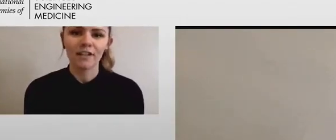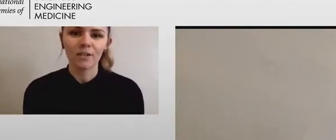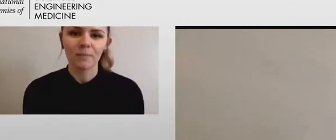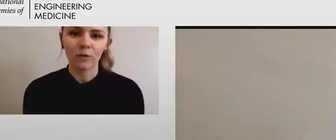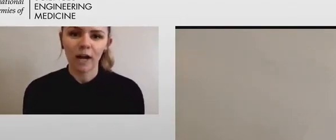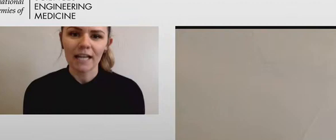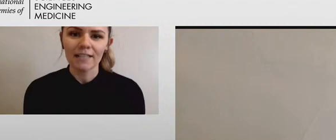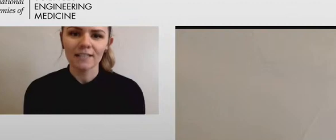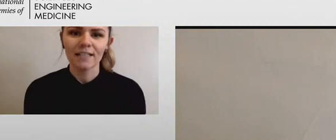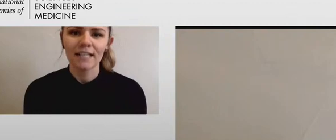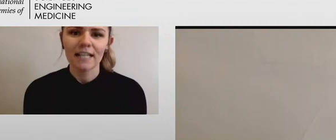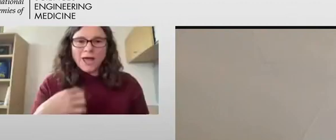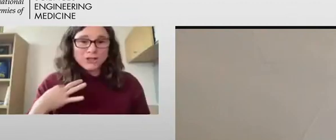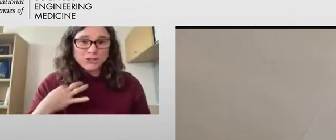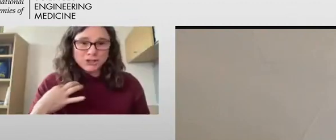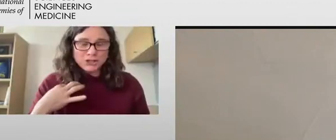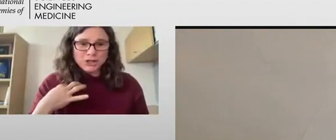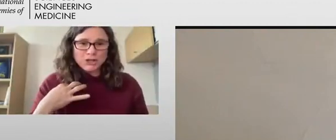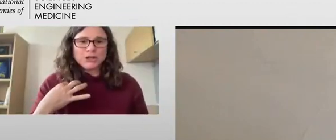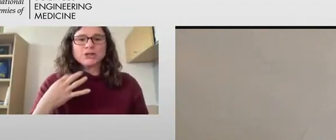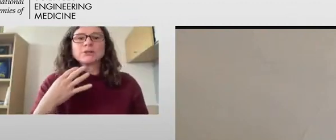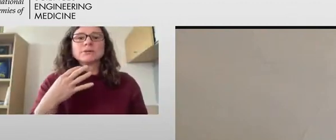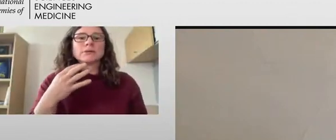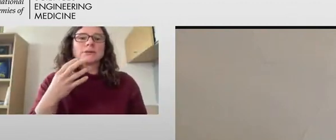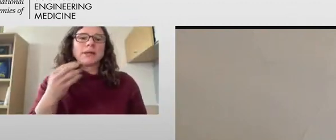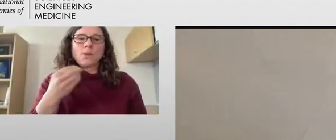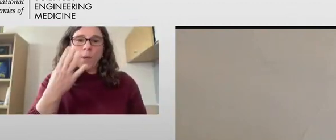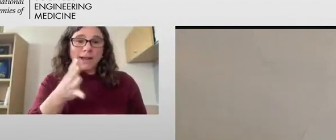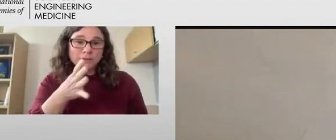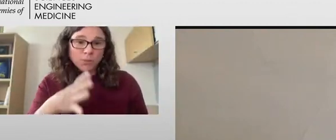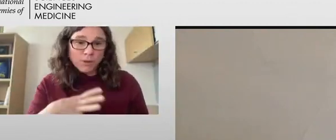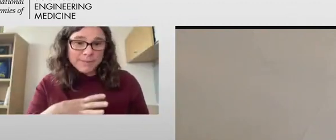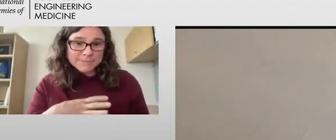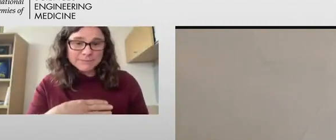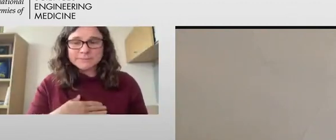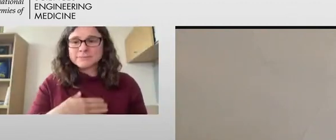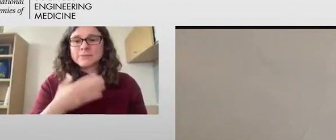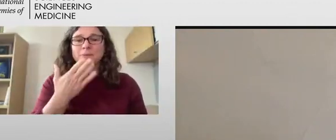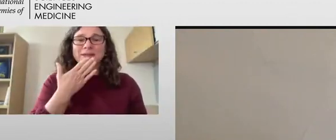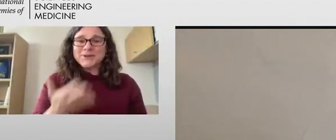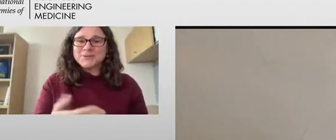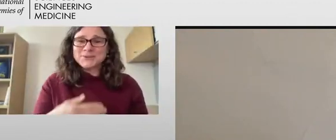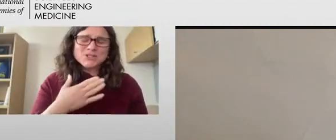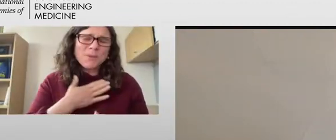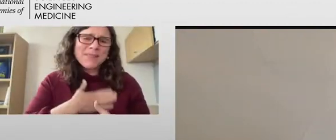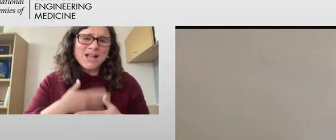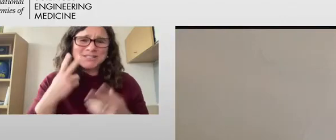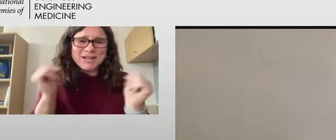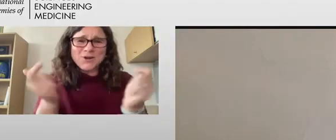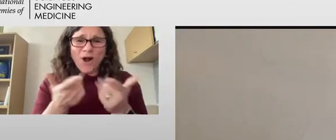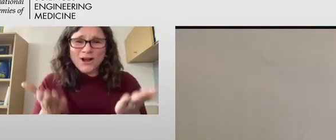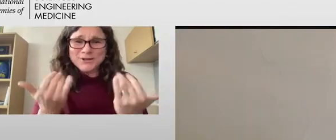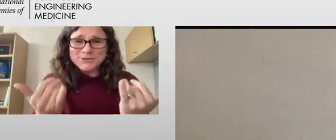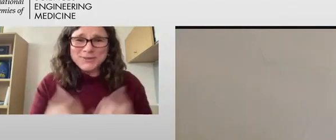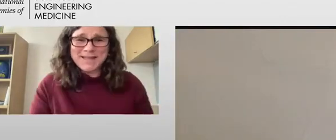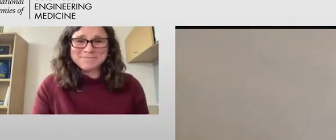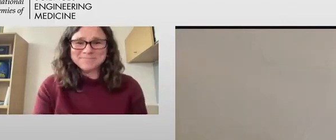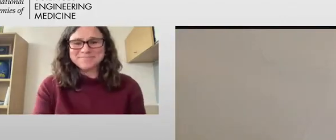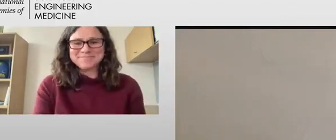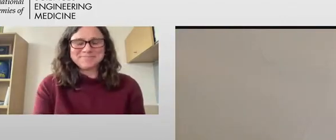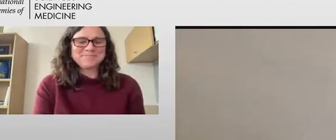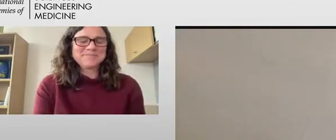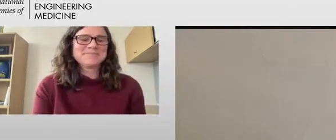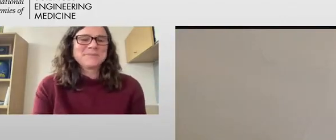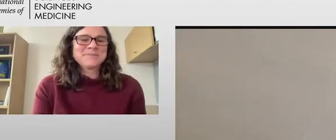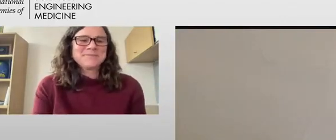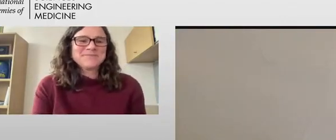sitting to my right, and I am wearing a red shirt. I identify as a woman. And